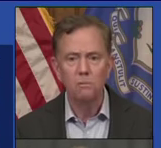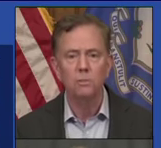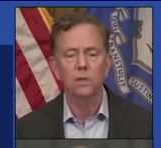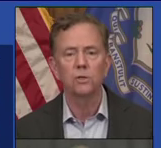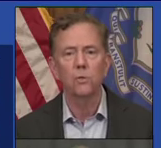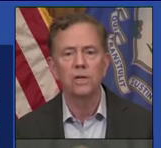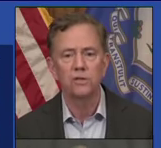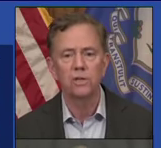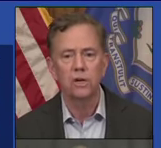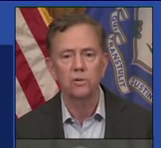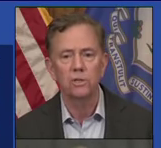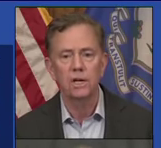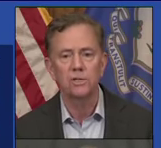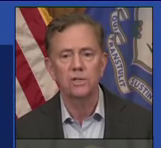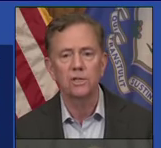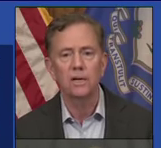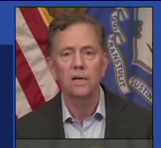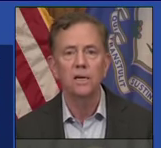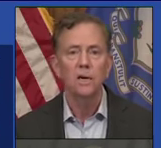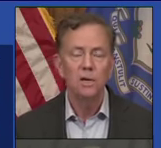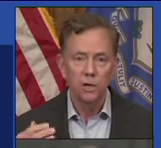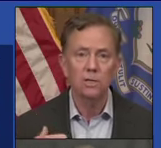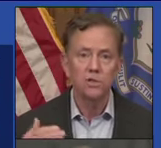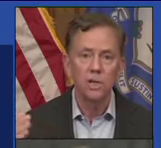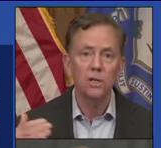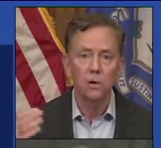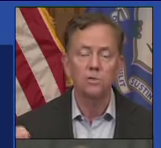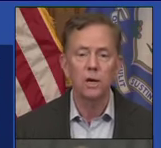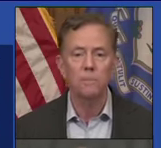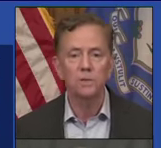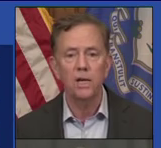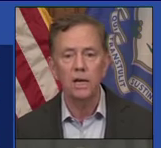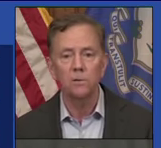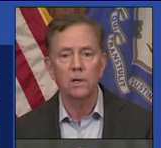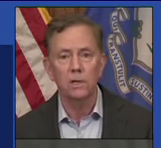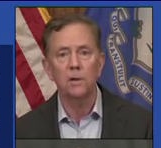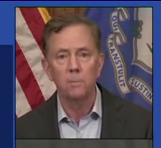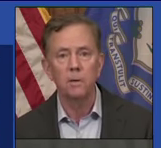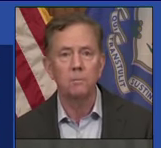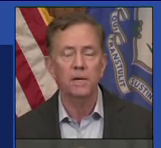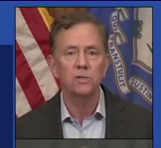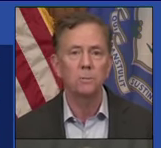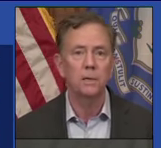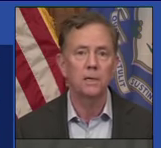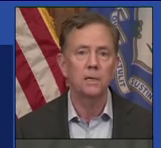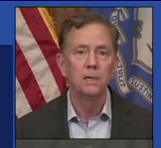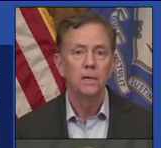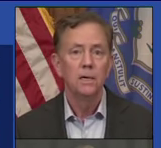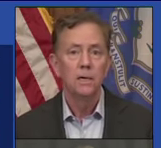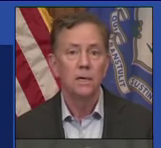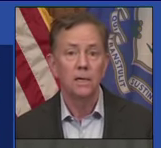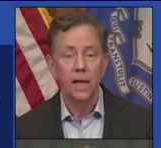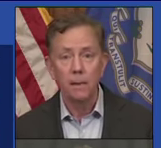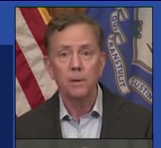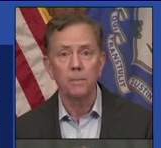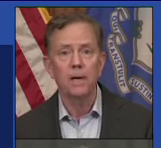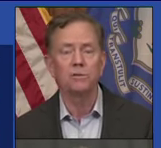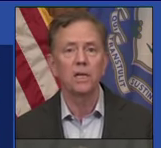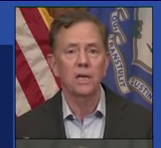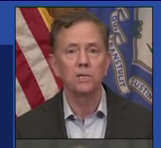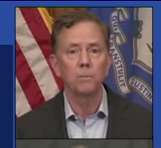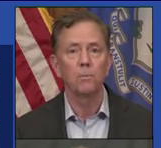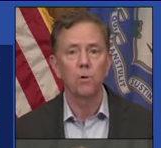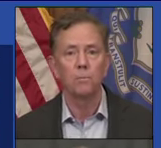about 2,600 tests a day. You can see it goes up and down a little bit based upon lab